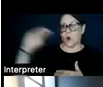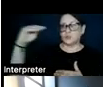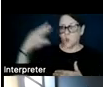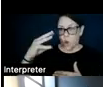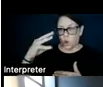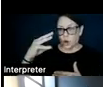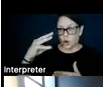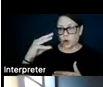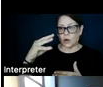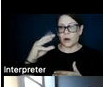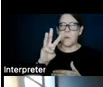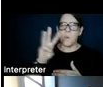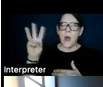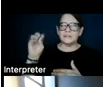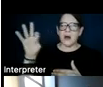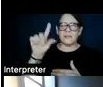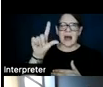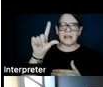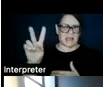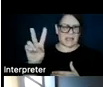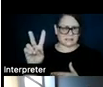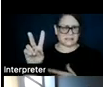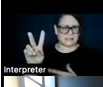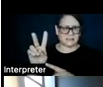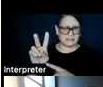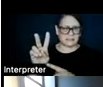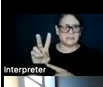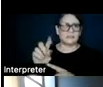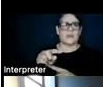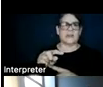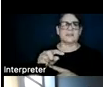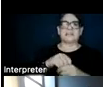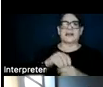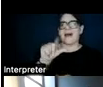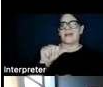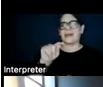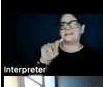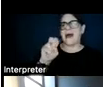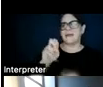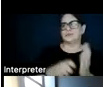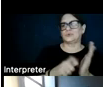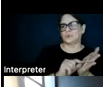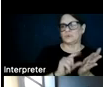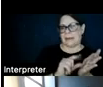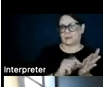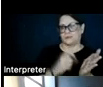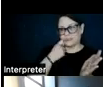west of Las Vegas. So this is featured in the LA Times recently, and I just want to